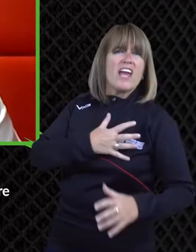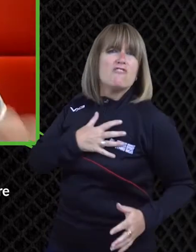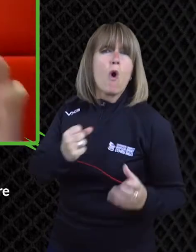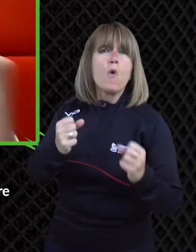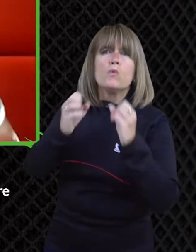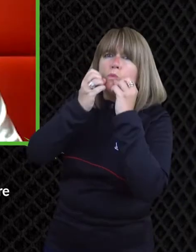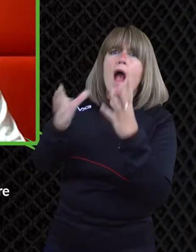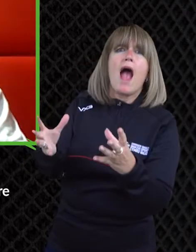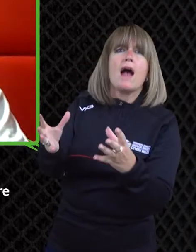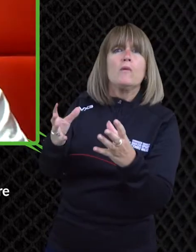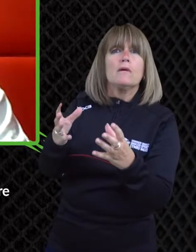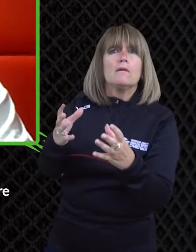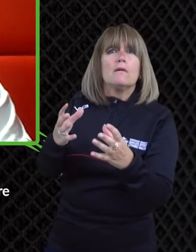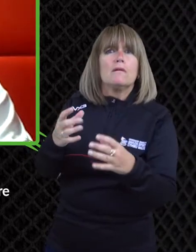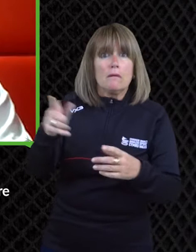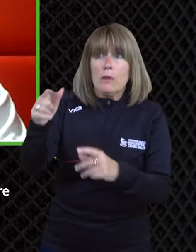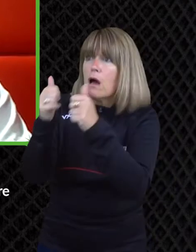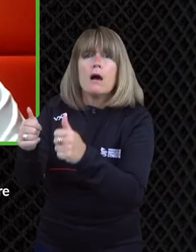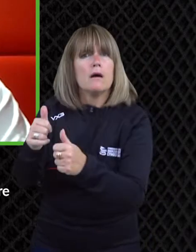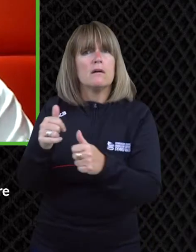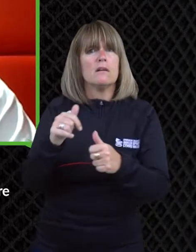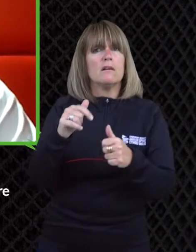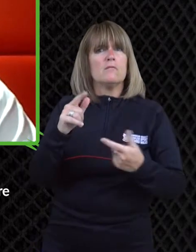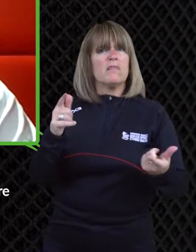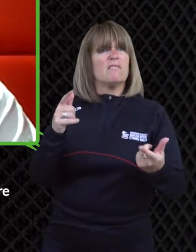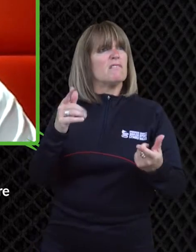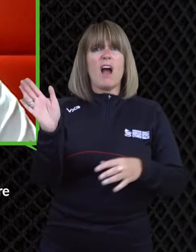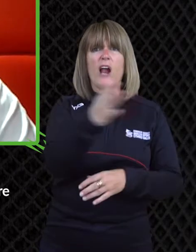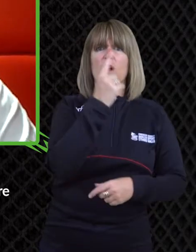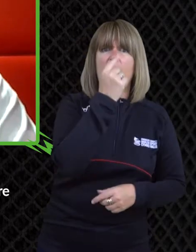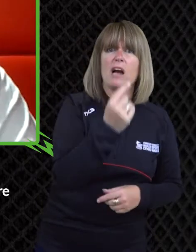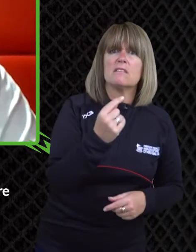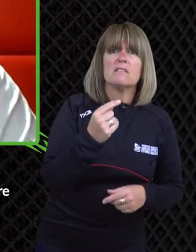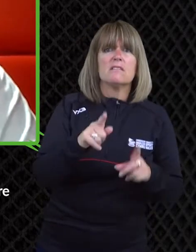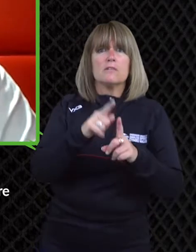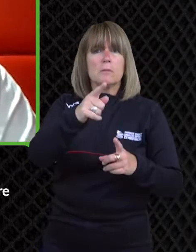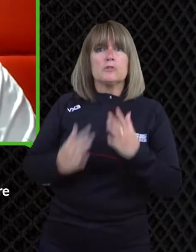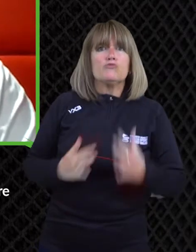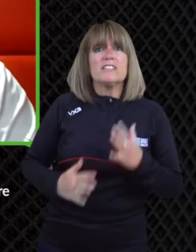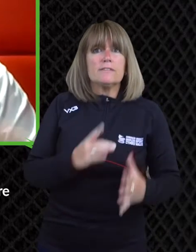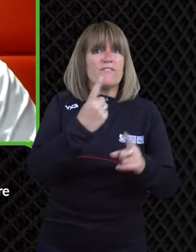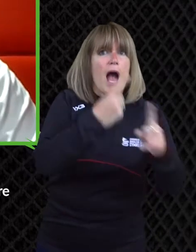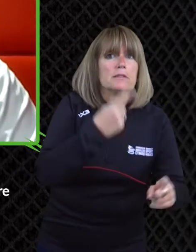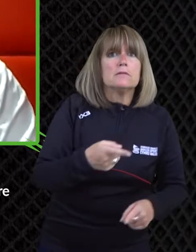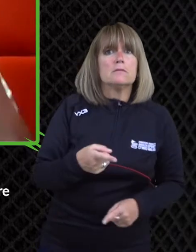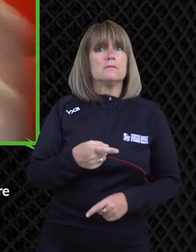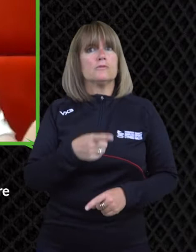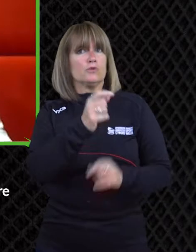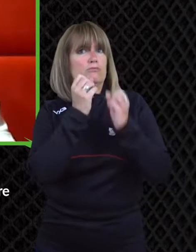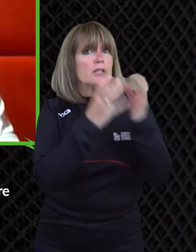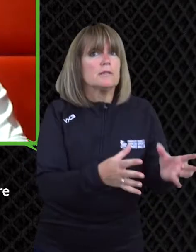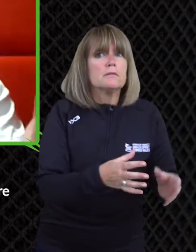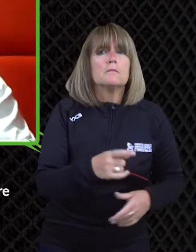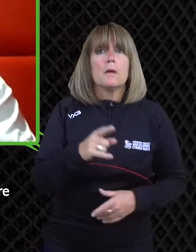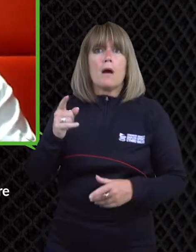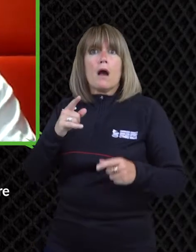uh and i hate using the word crit but i think that's what it's called in in studies that we're making out that these paralympians are superheroes which